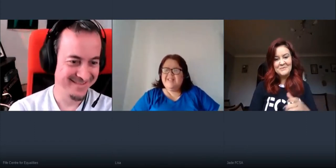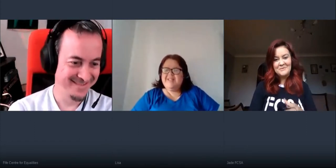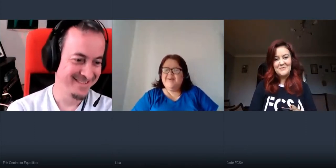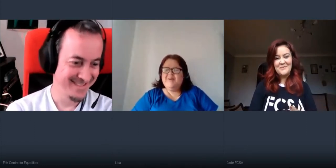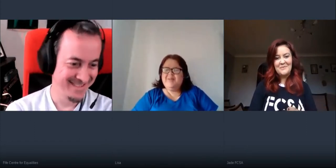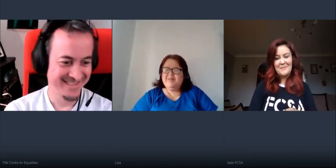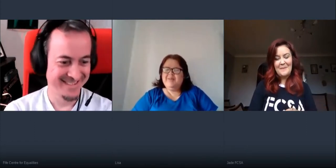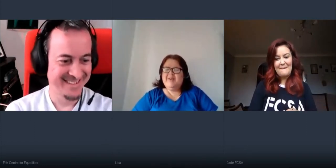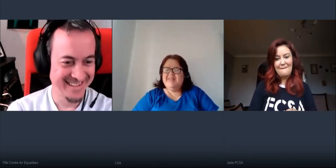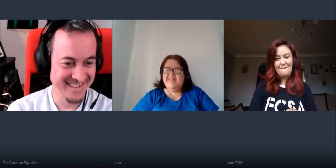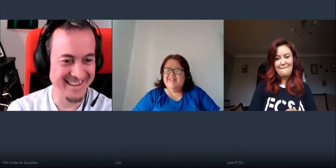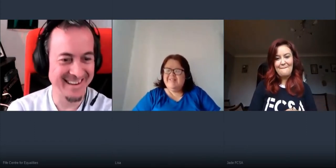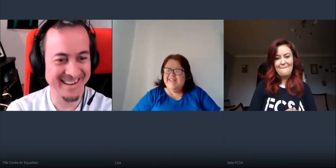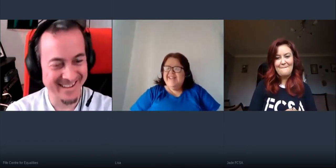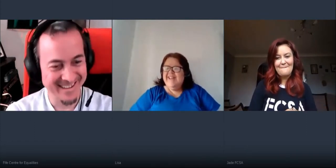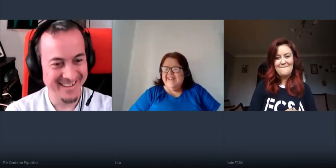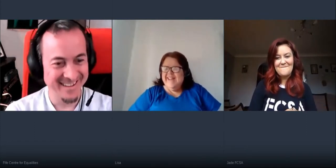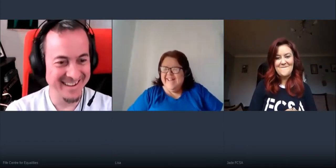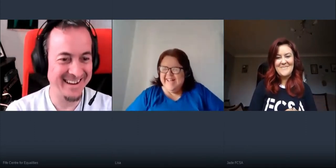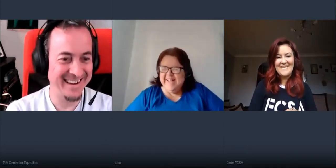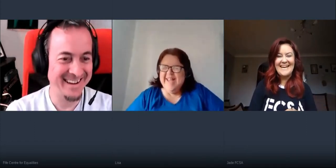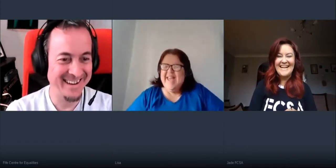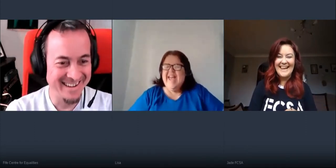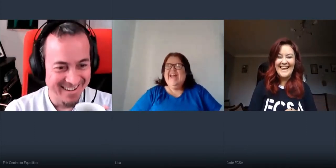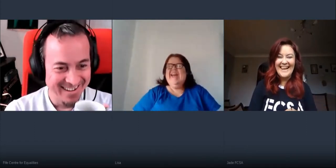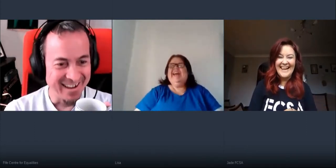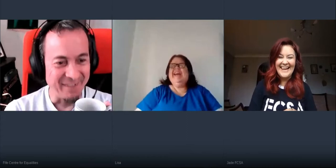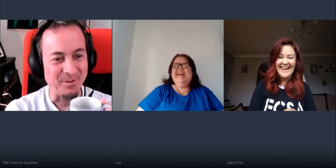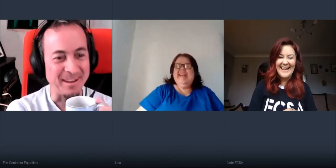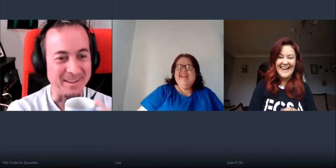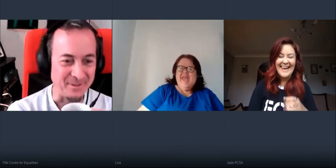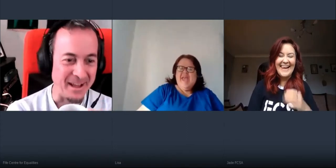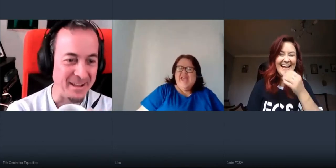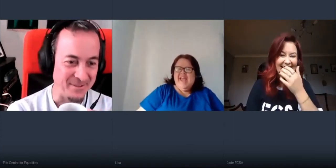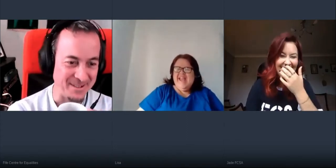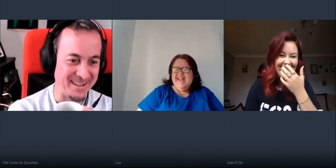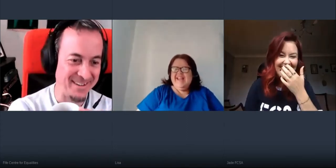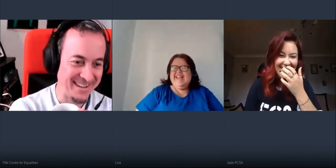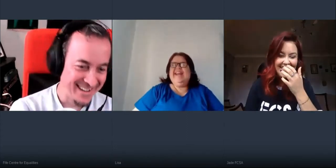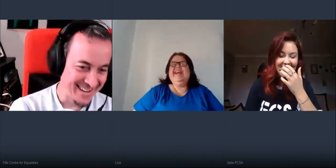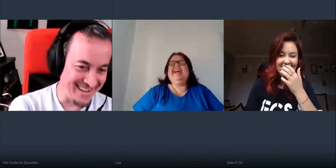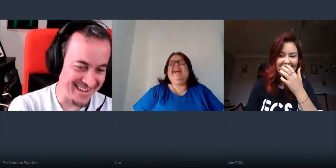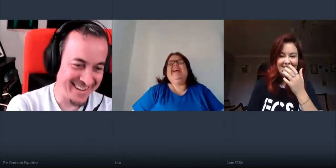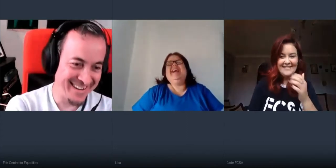track to go so that'll be the end of it i think you're rid of this now